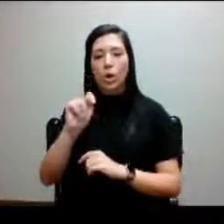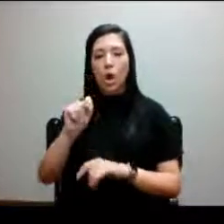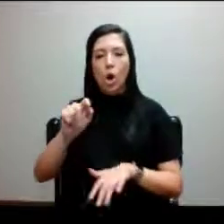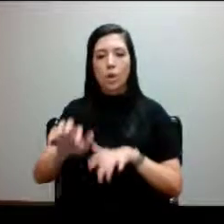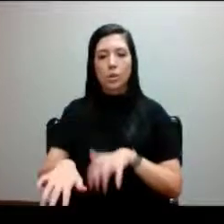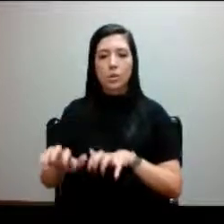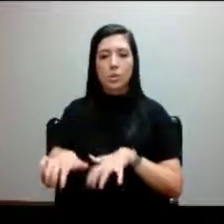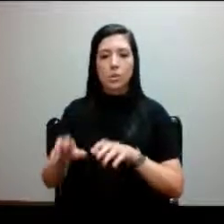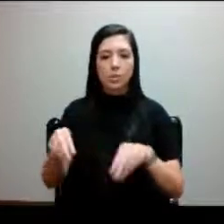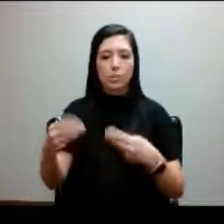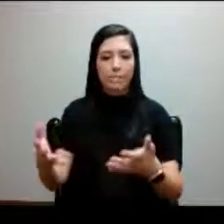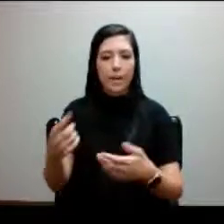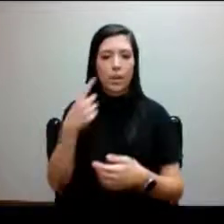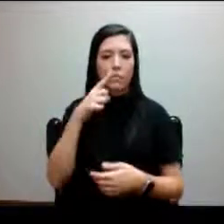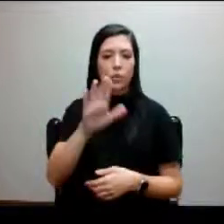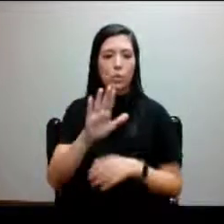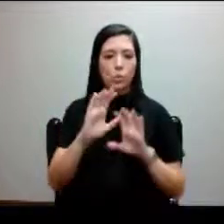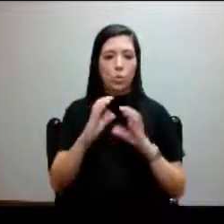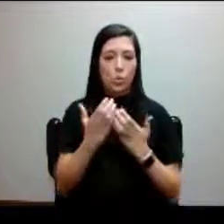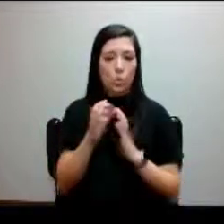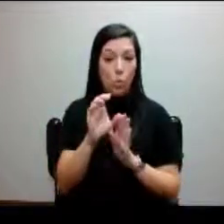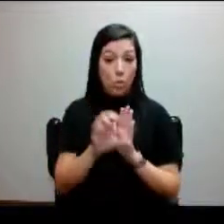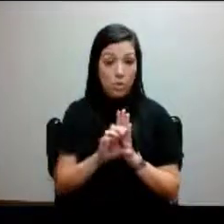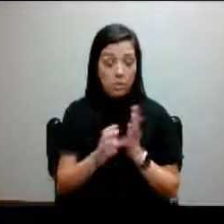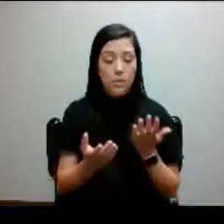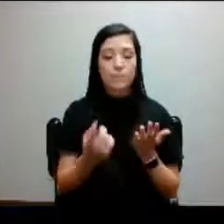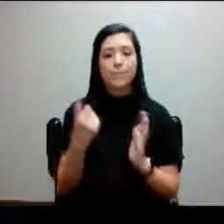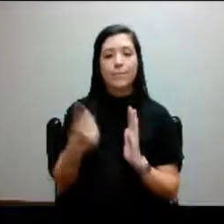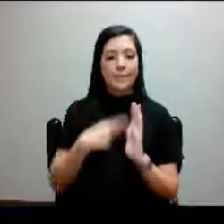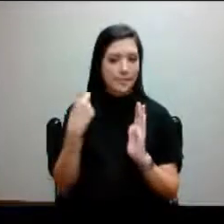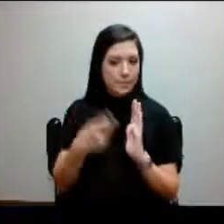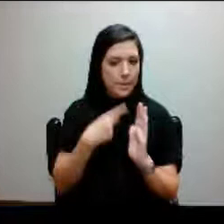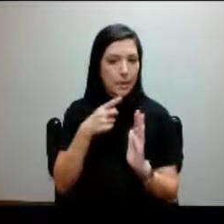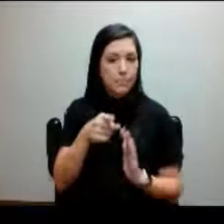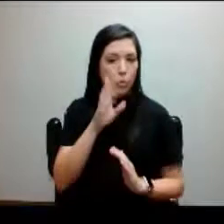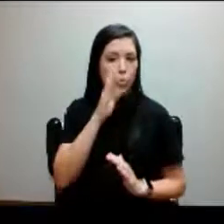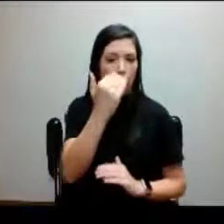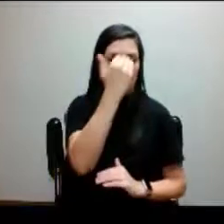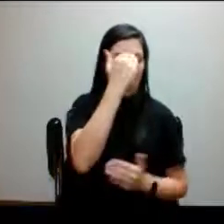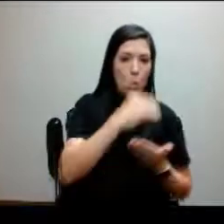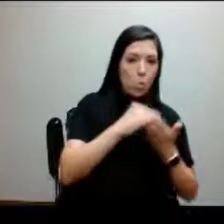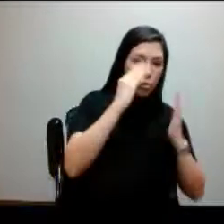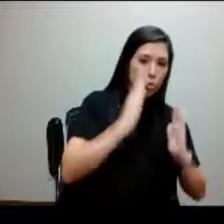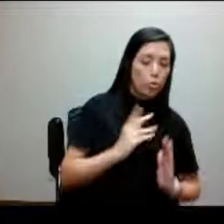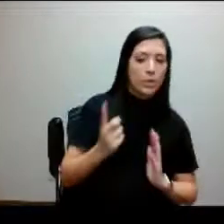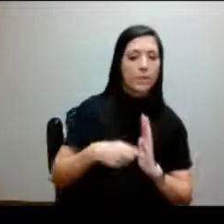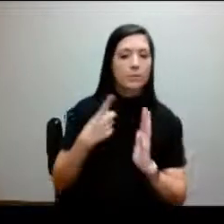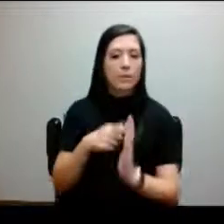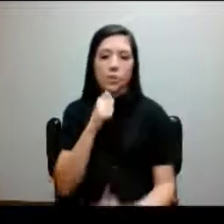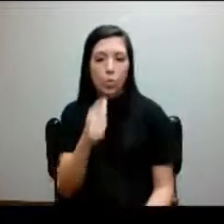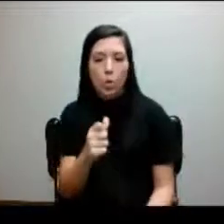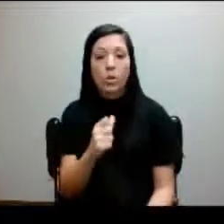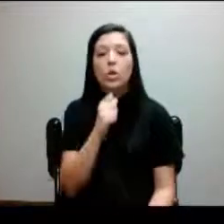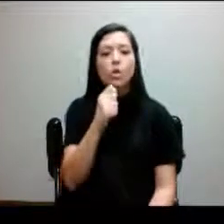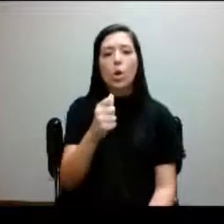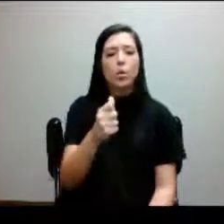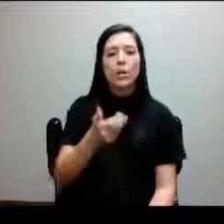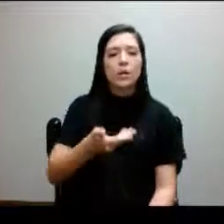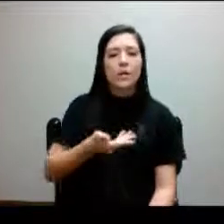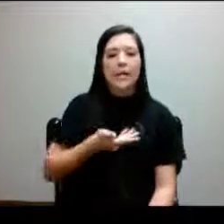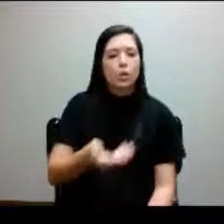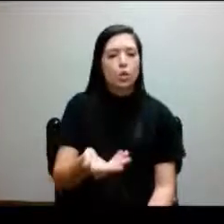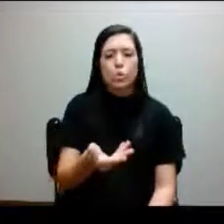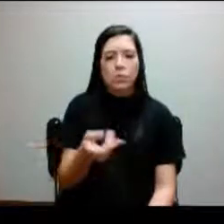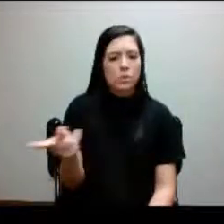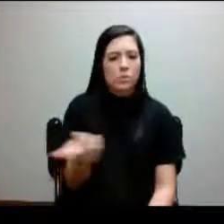the course and sometimes you will know who the student is and sometimes you won't. Please don't introduce the two. Again,